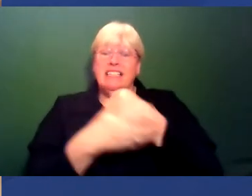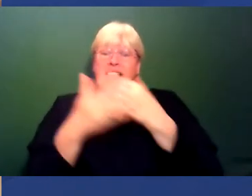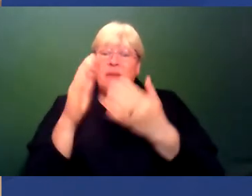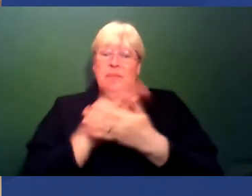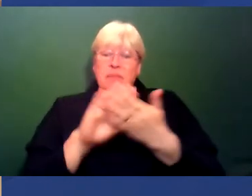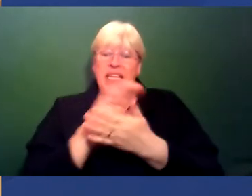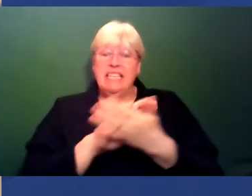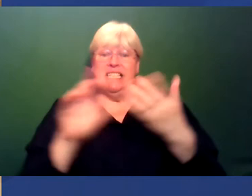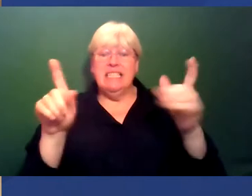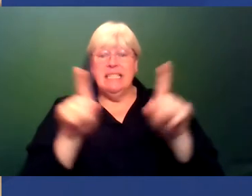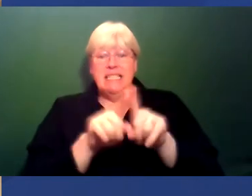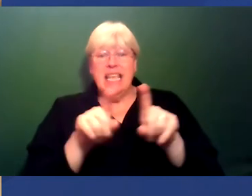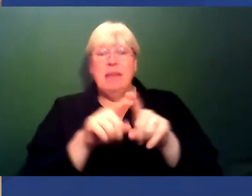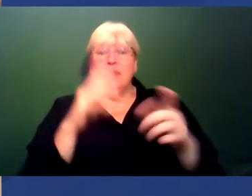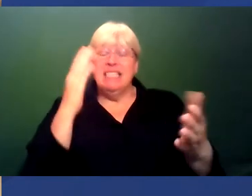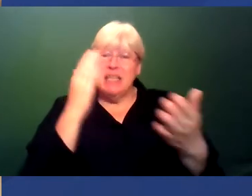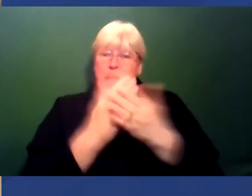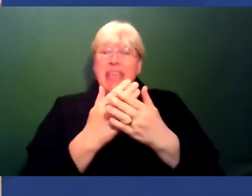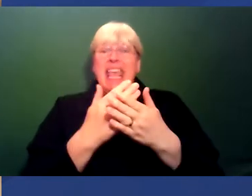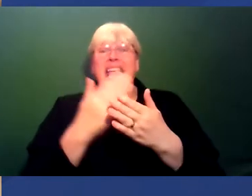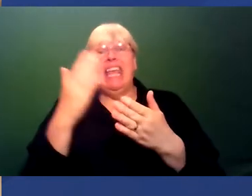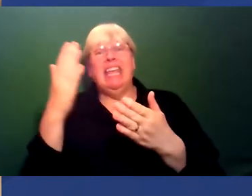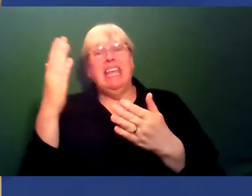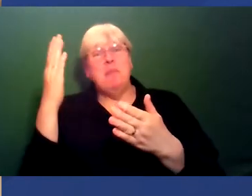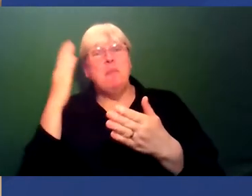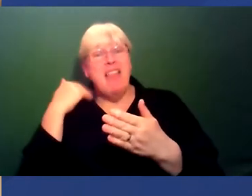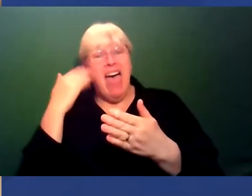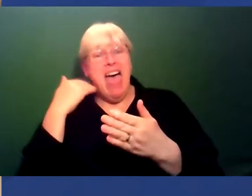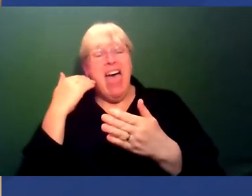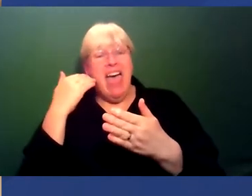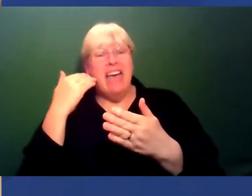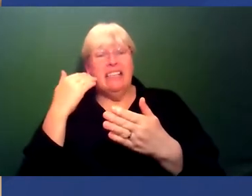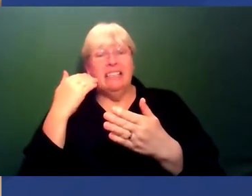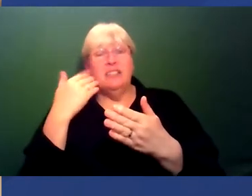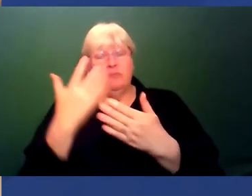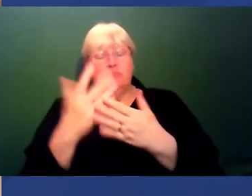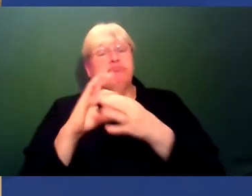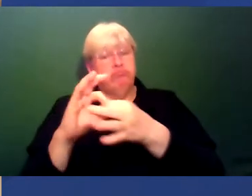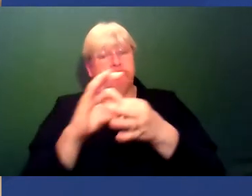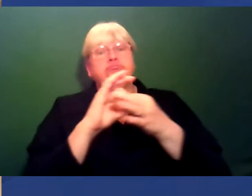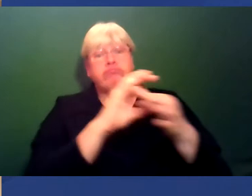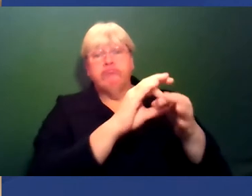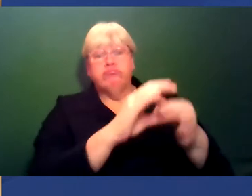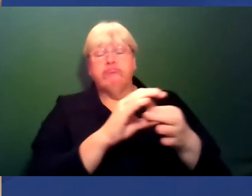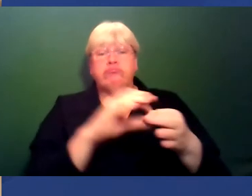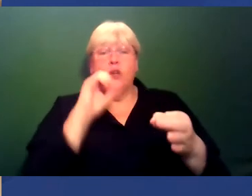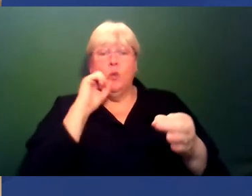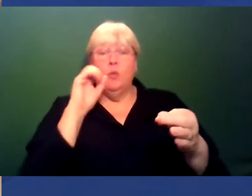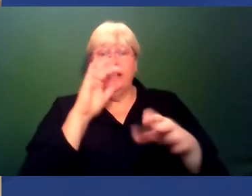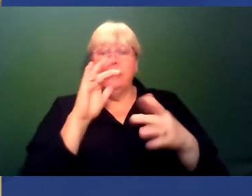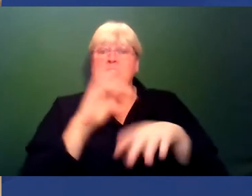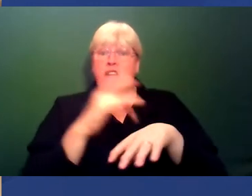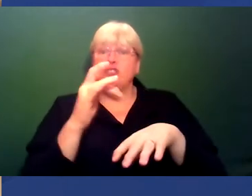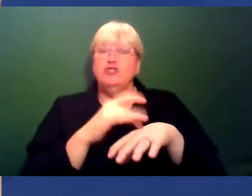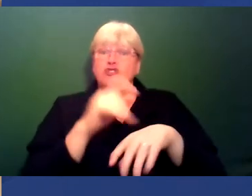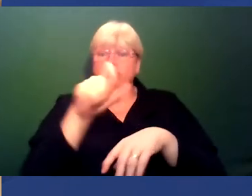and common to being in a racial and ethnic group, you will, by that outreach and engagement activity, you will touch and can